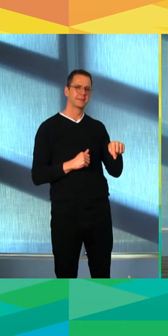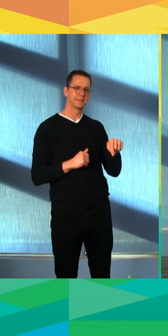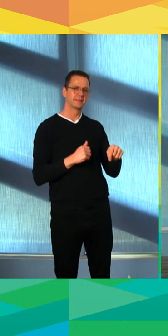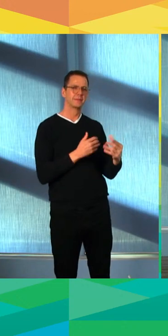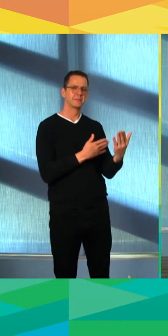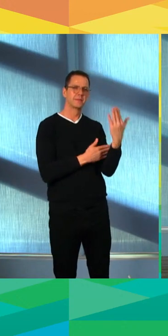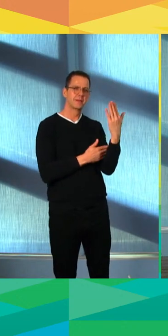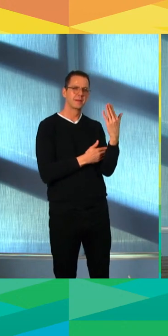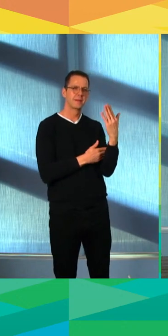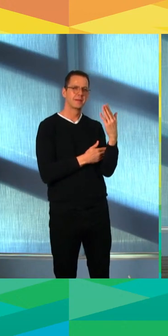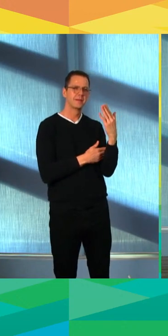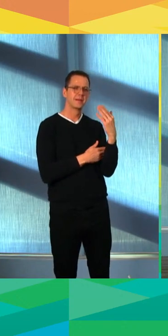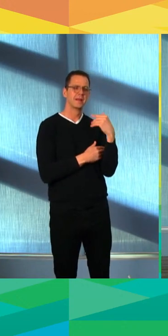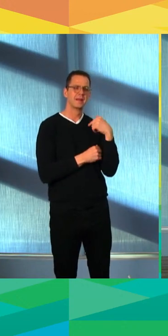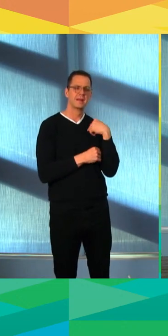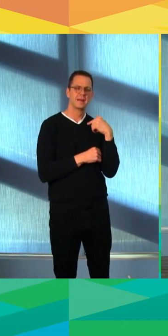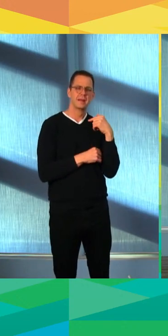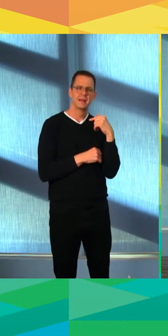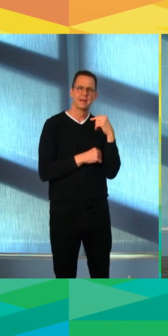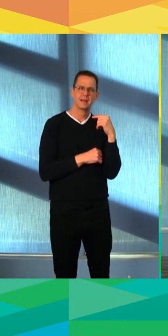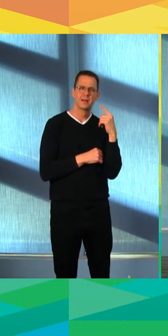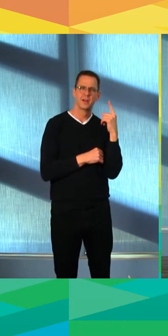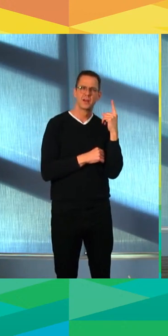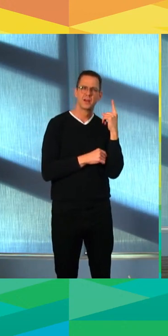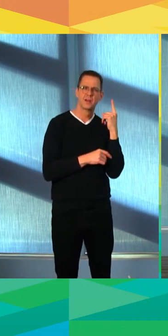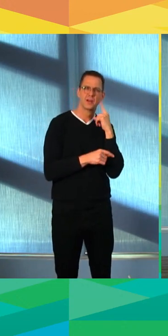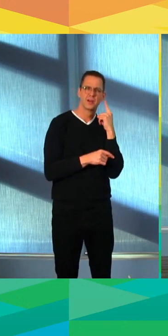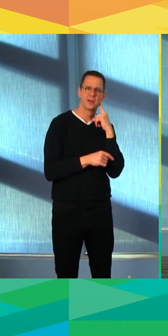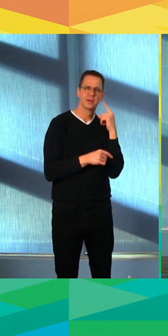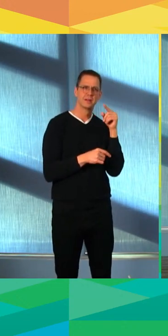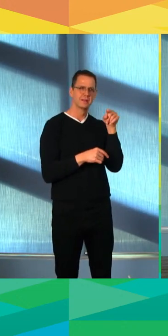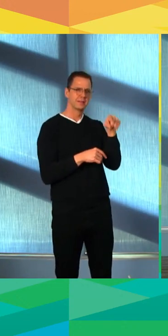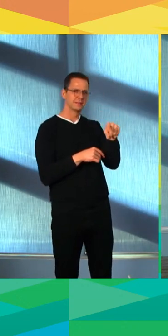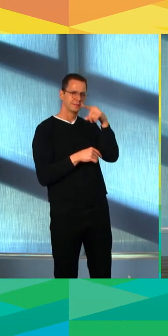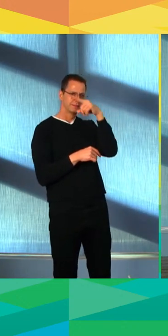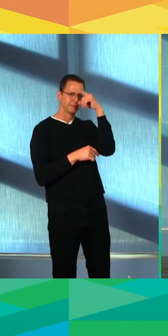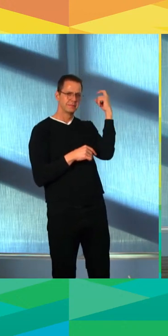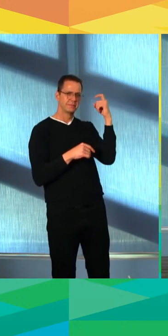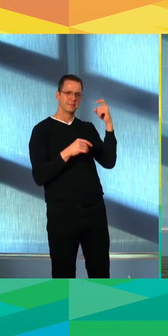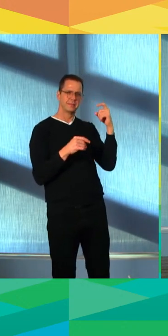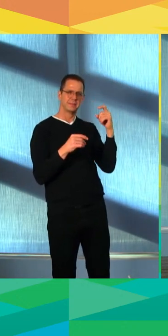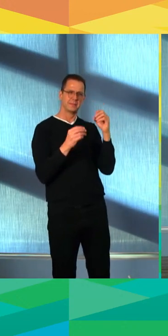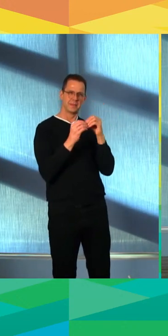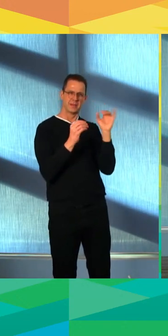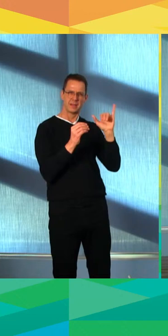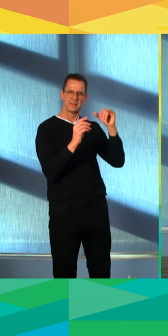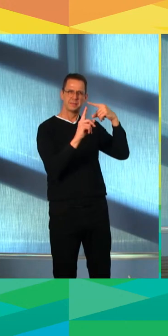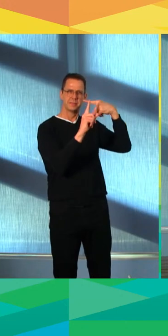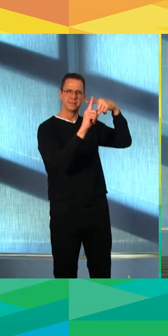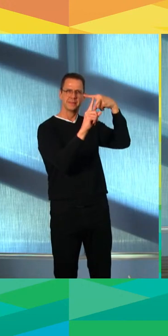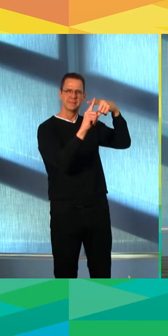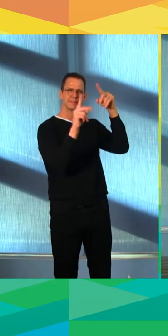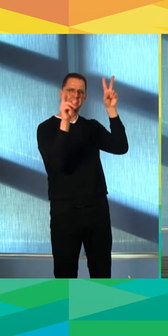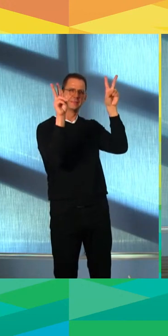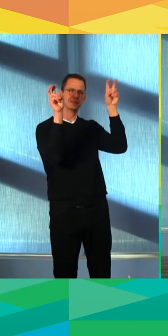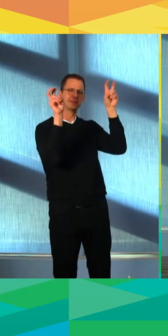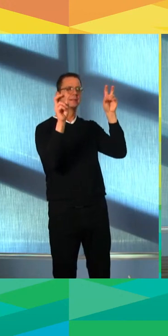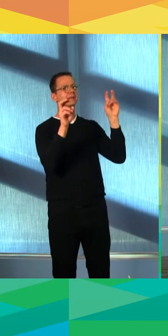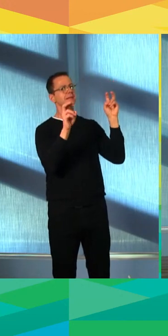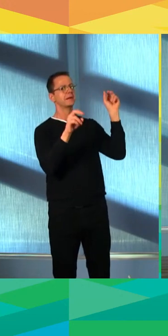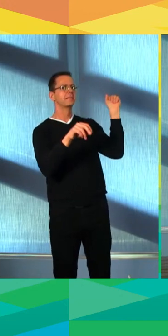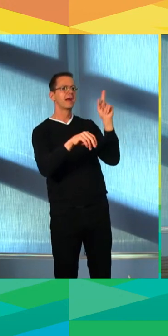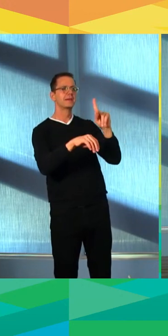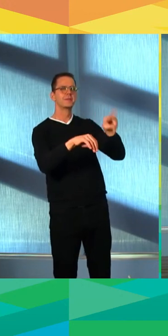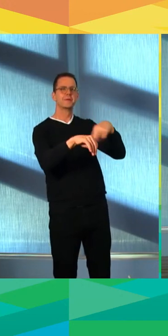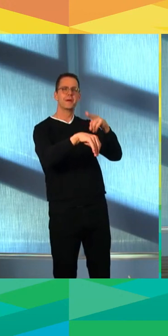how to make this summer, you know, as good as possible, as normal as possible. people, festivals, outdoor pools, spray parks, that